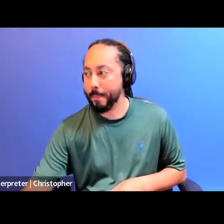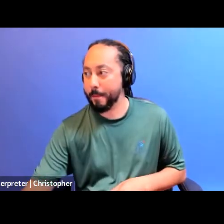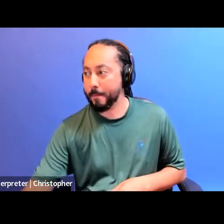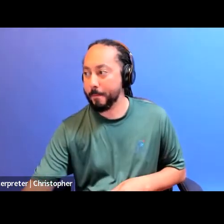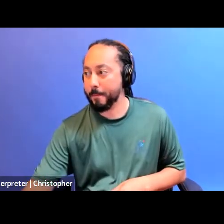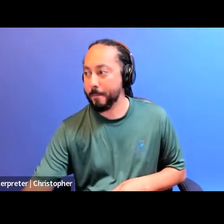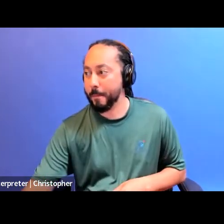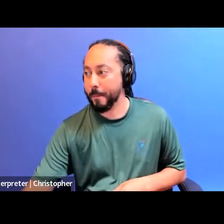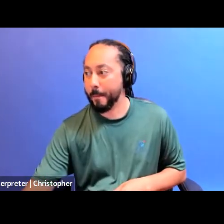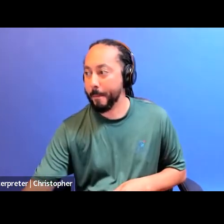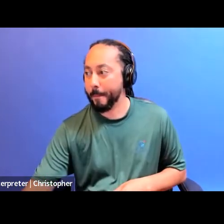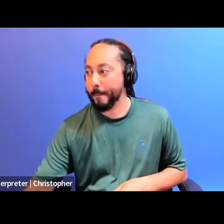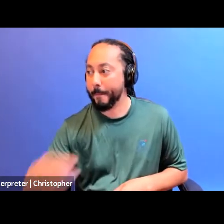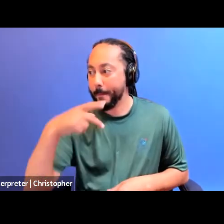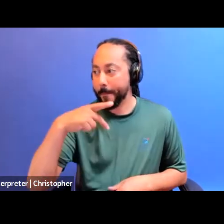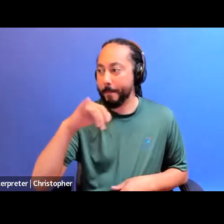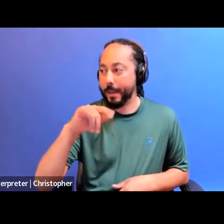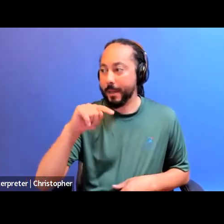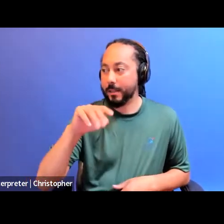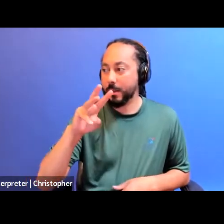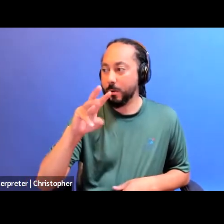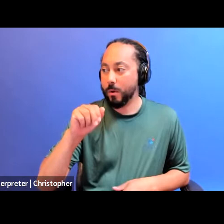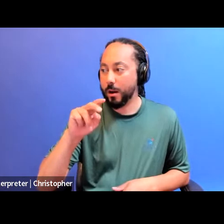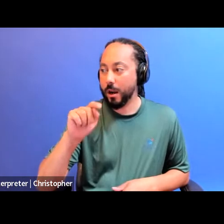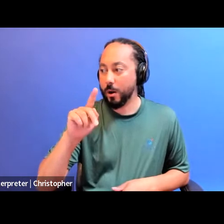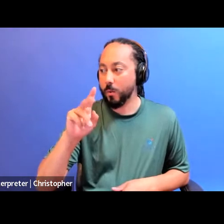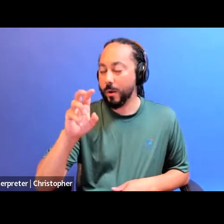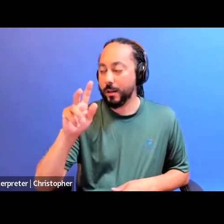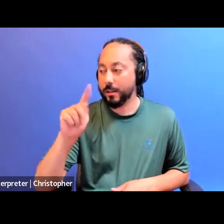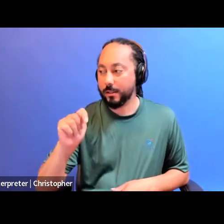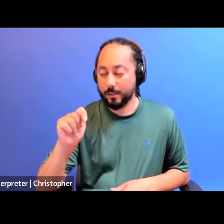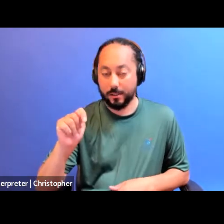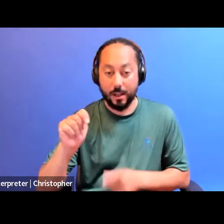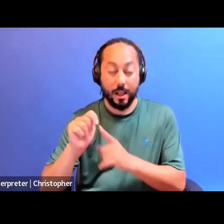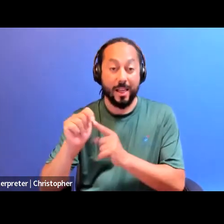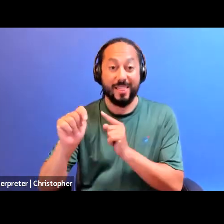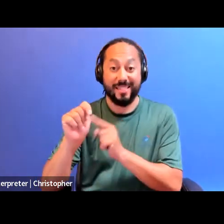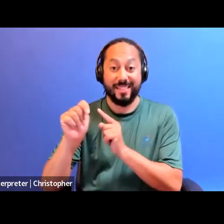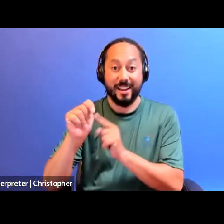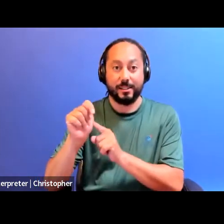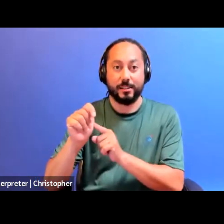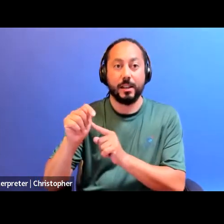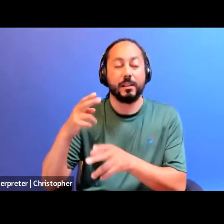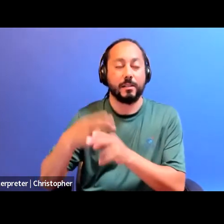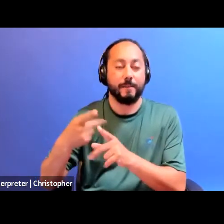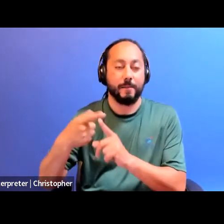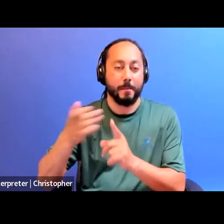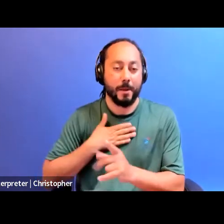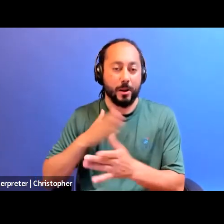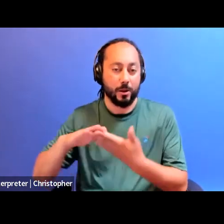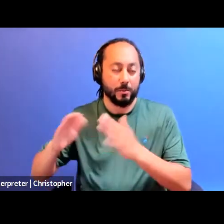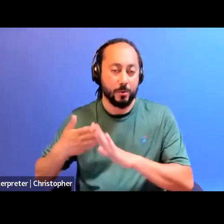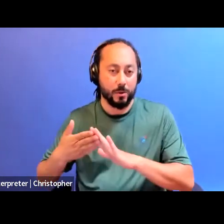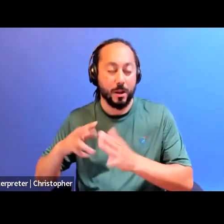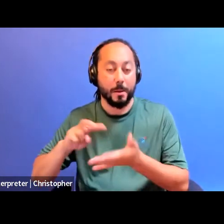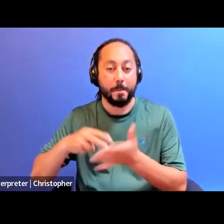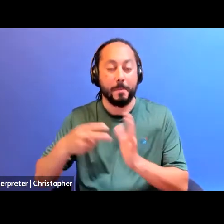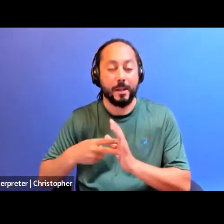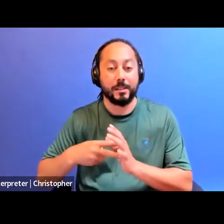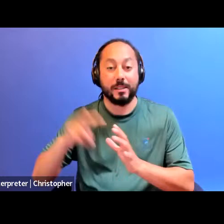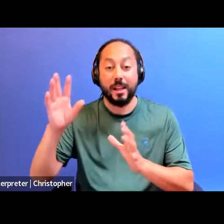am also a Pitawanaquit, which is our Anishinaabek name from our community, meaning between the clouds.